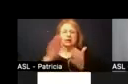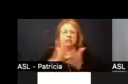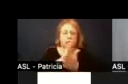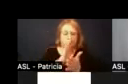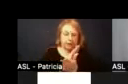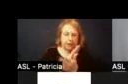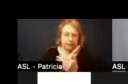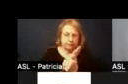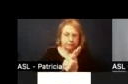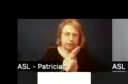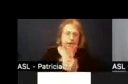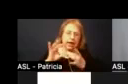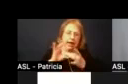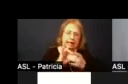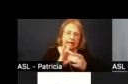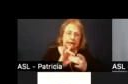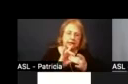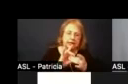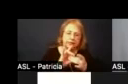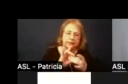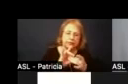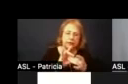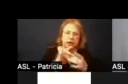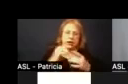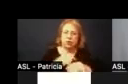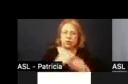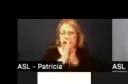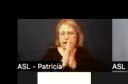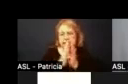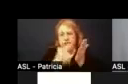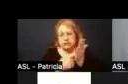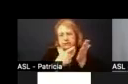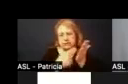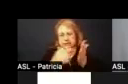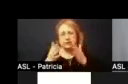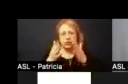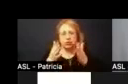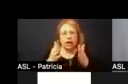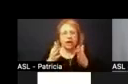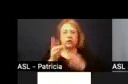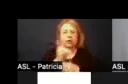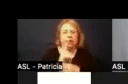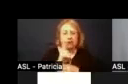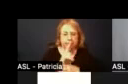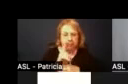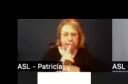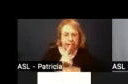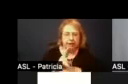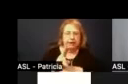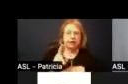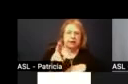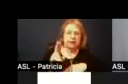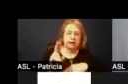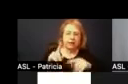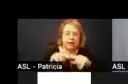linked in the agenda we're asked to talk about the ways in which we've implemented uh the various